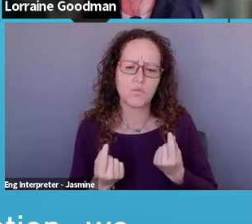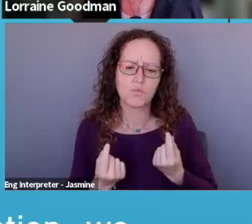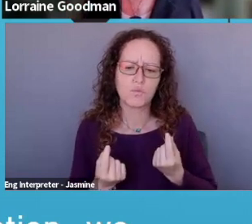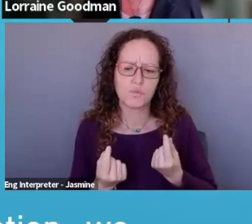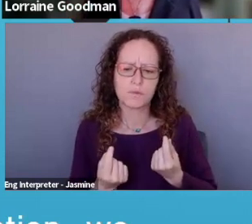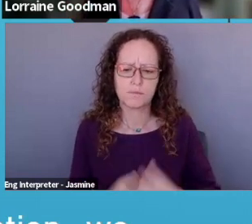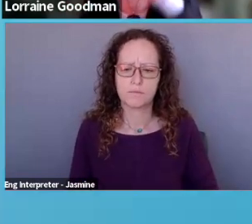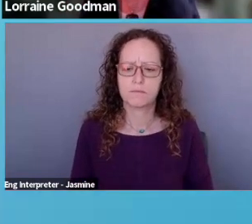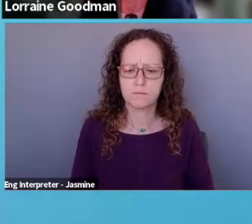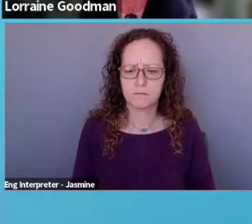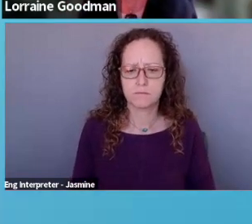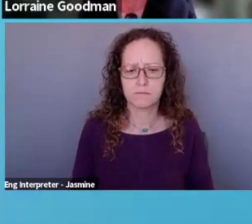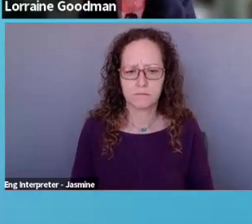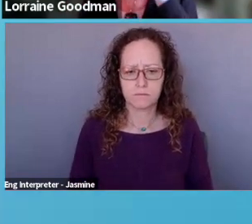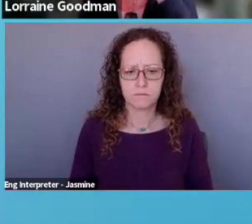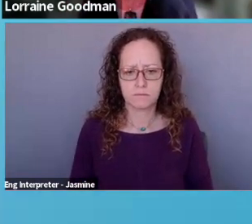Um,